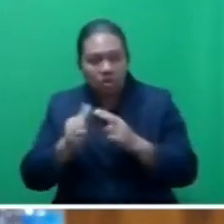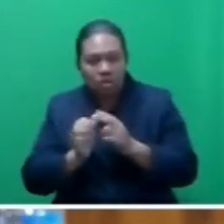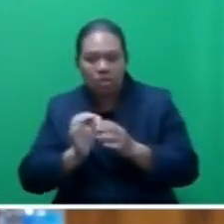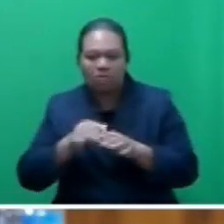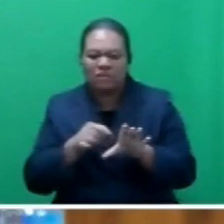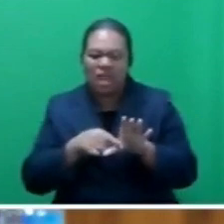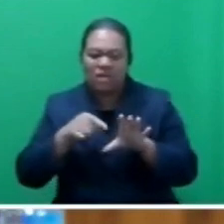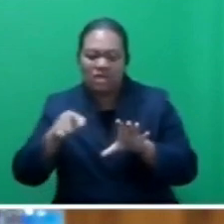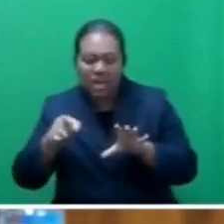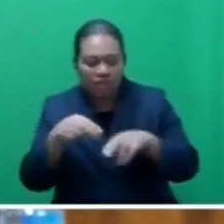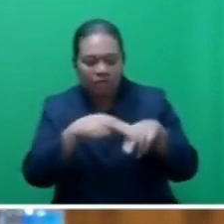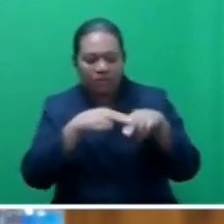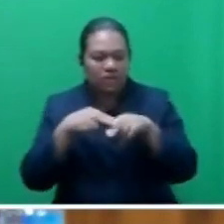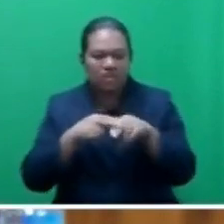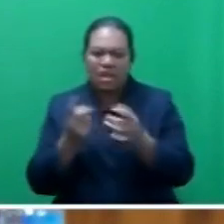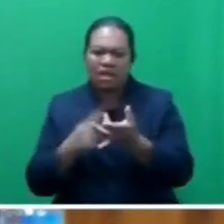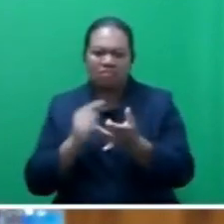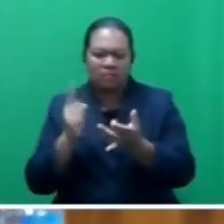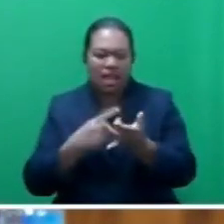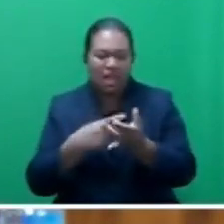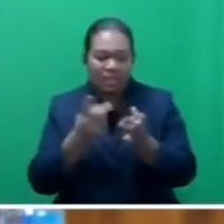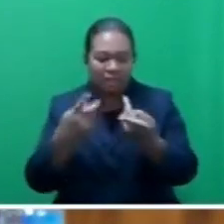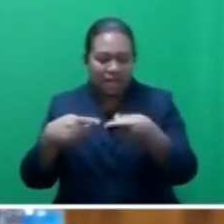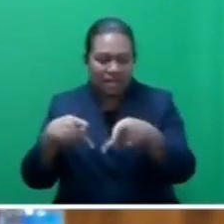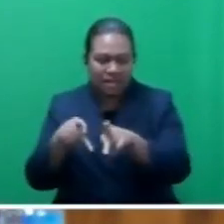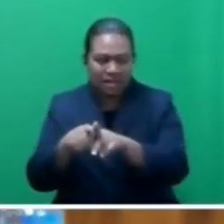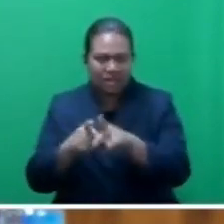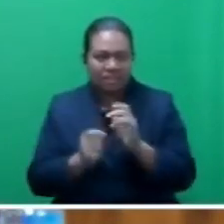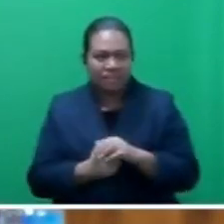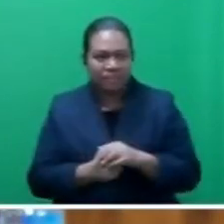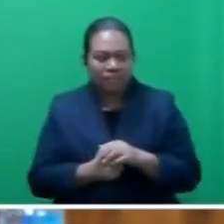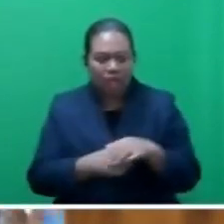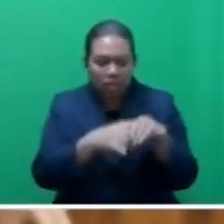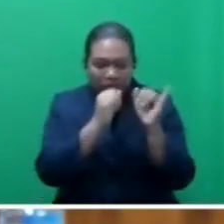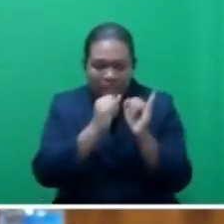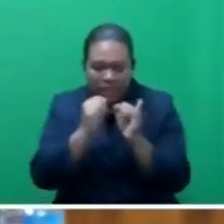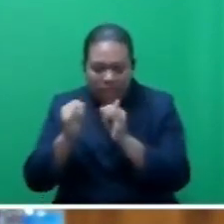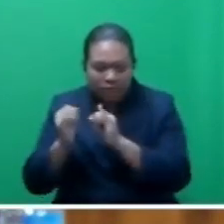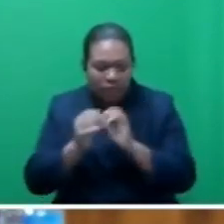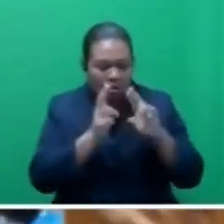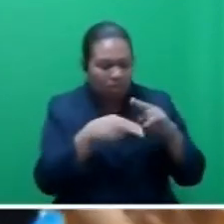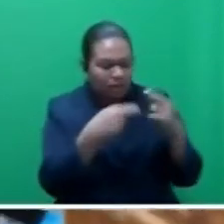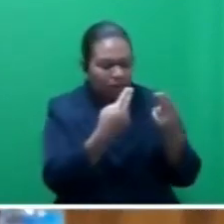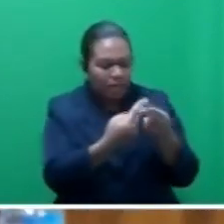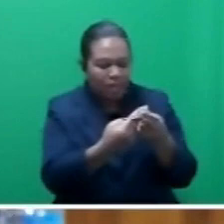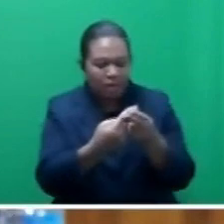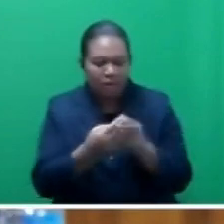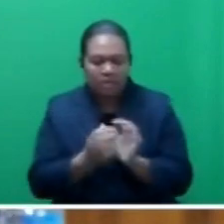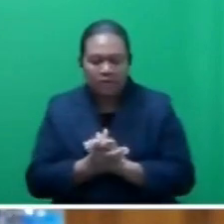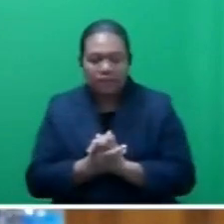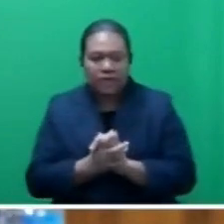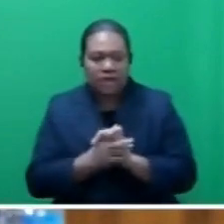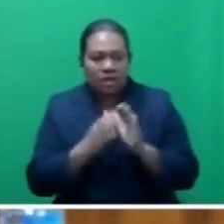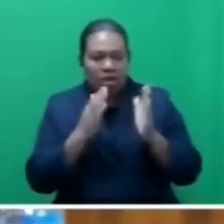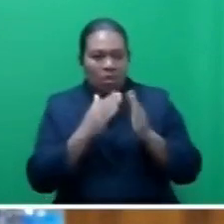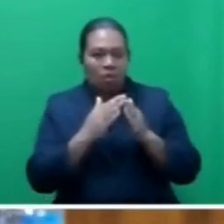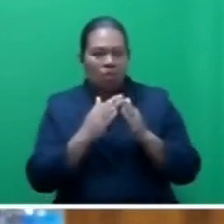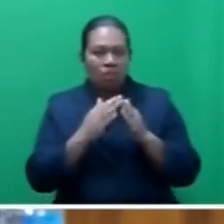outside Fiji. Pools of money by individual households, people, former Fiji residents,